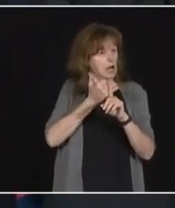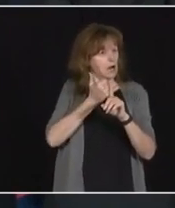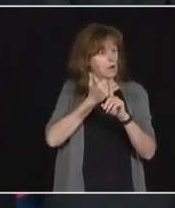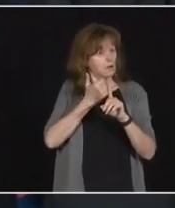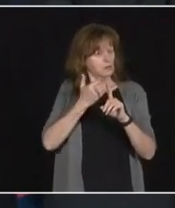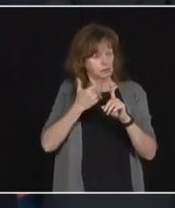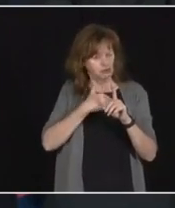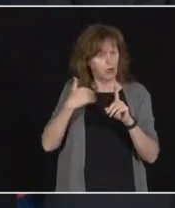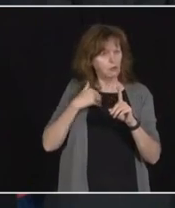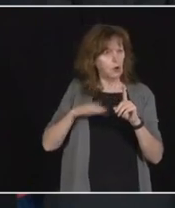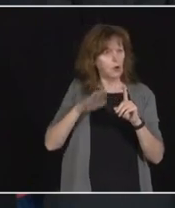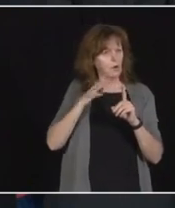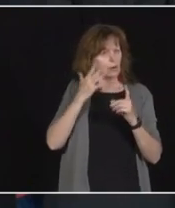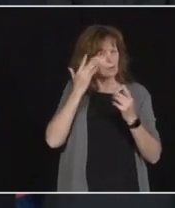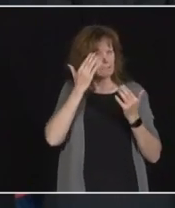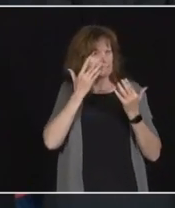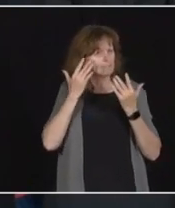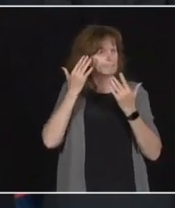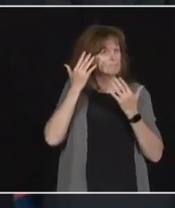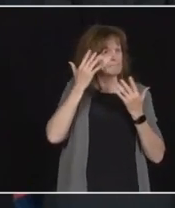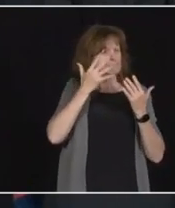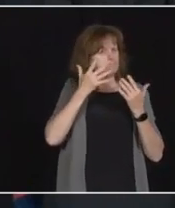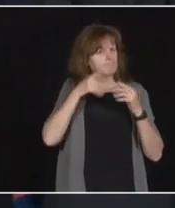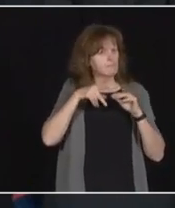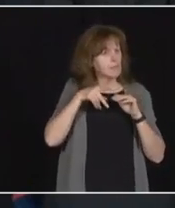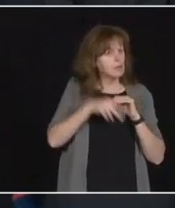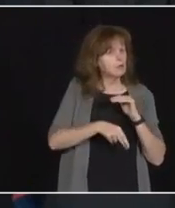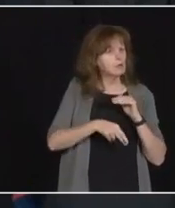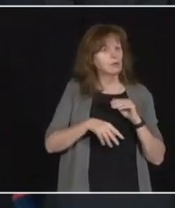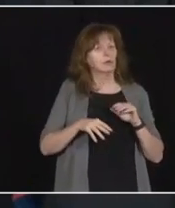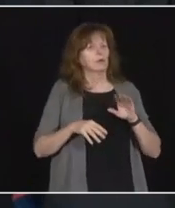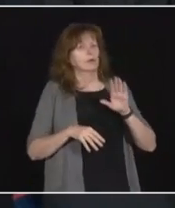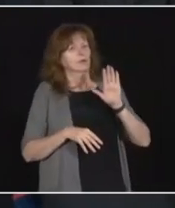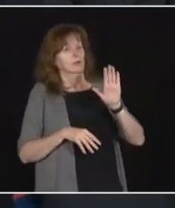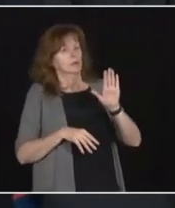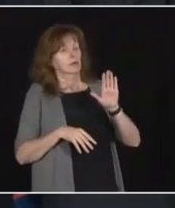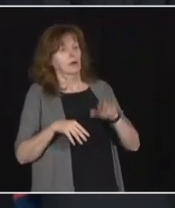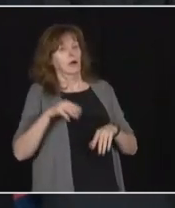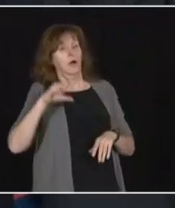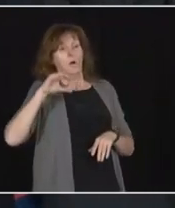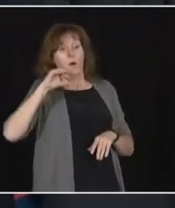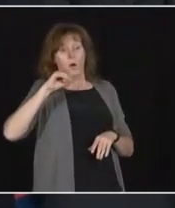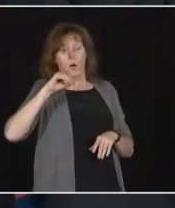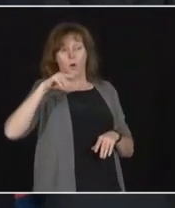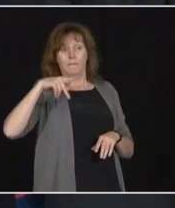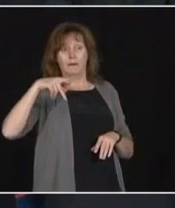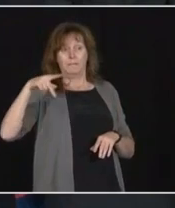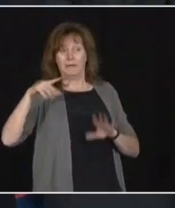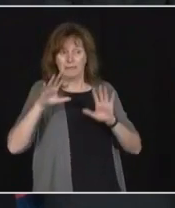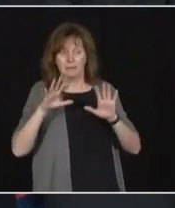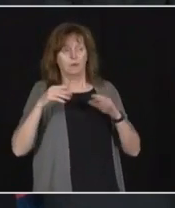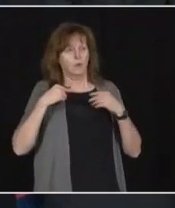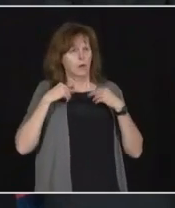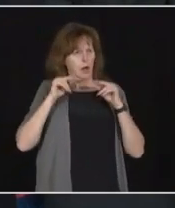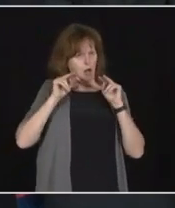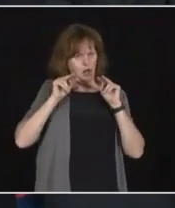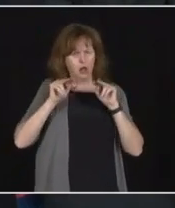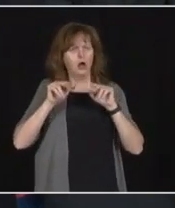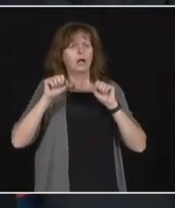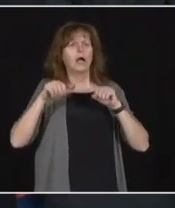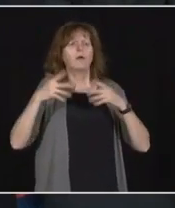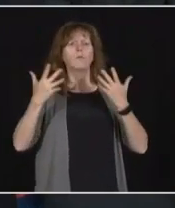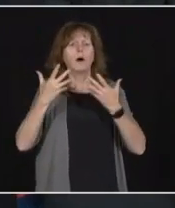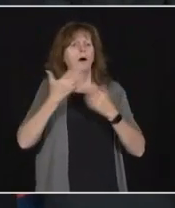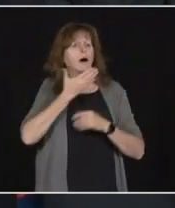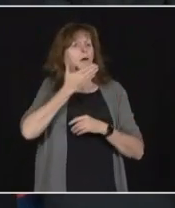OPP, we drove efficiencies. But what we did do, I think we threw over a billion dollars in the new communication systems. We built new